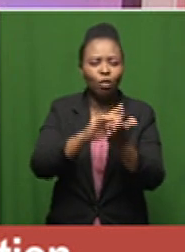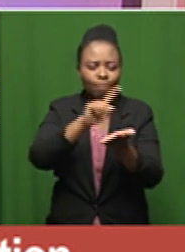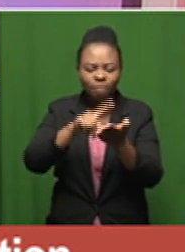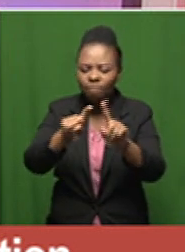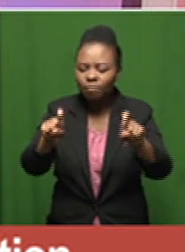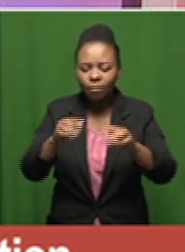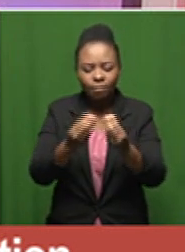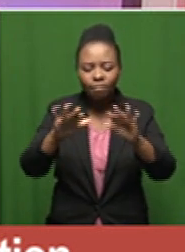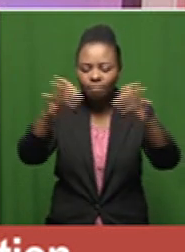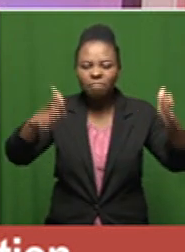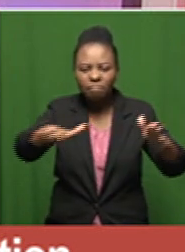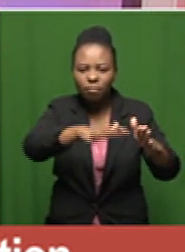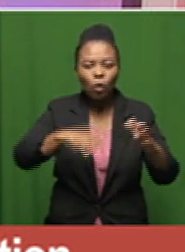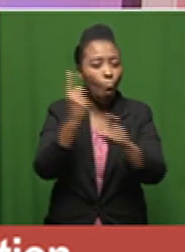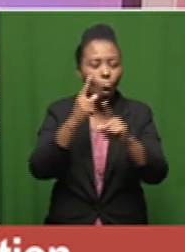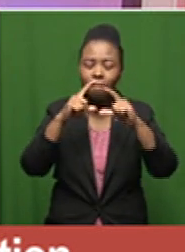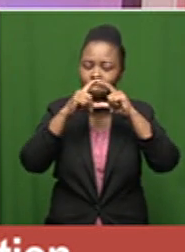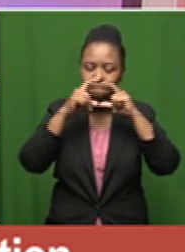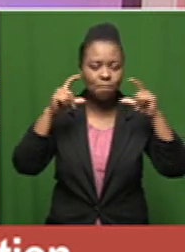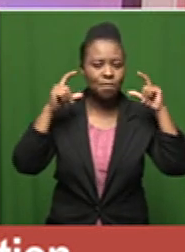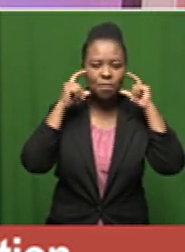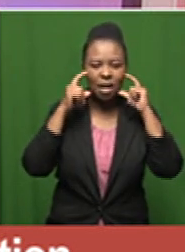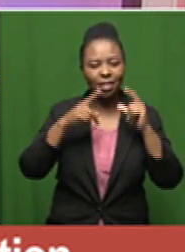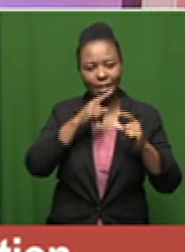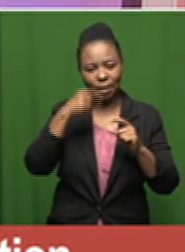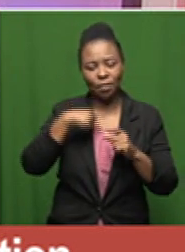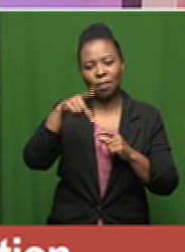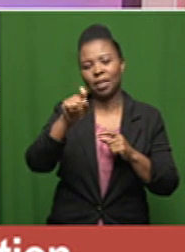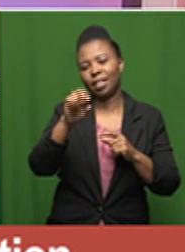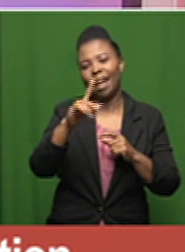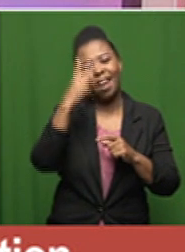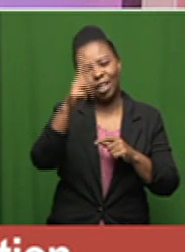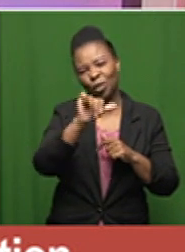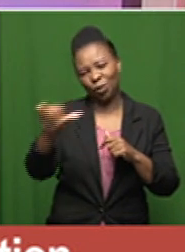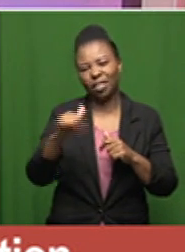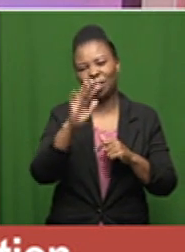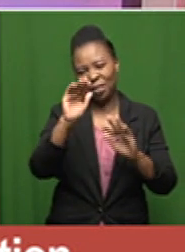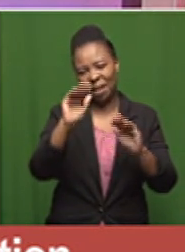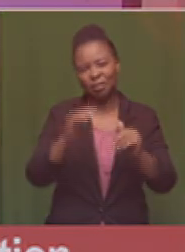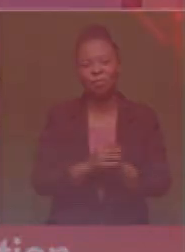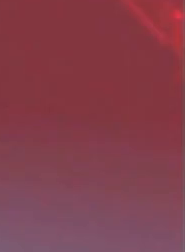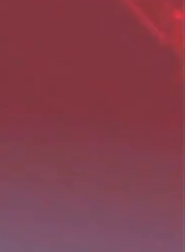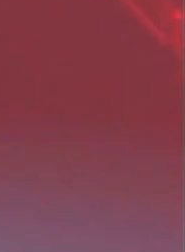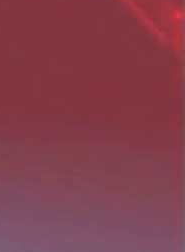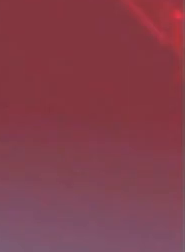and always wear your masks i'm peter and or see you next week bye-bye you